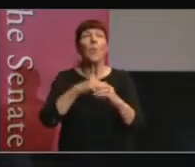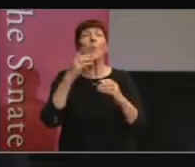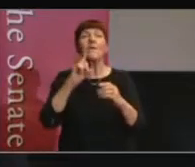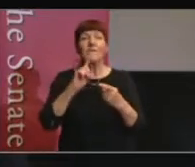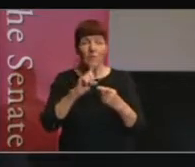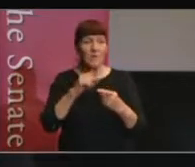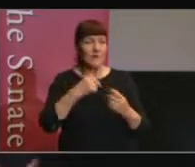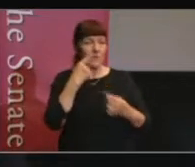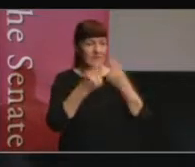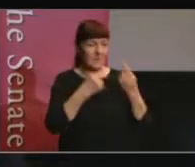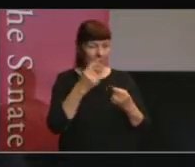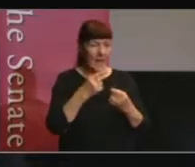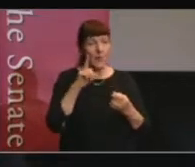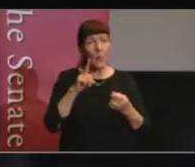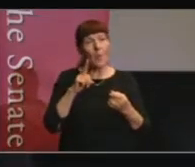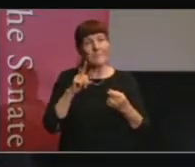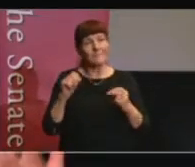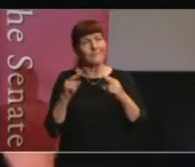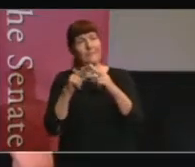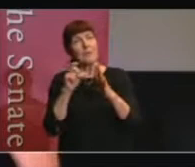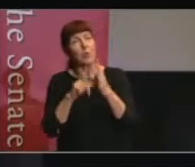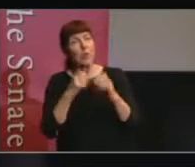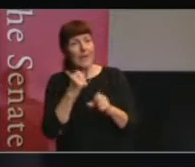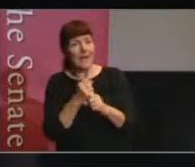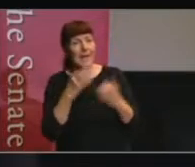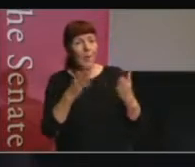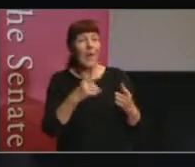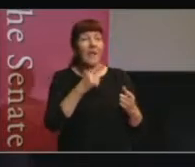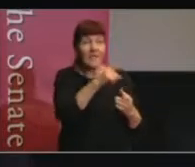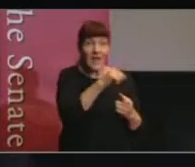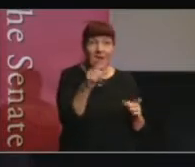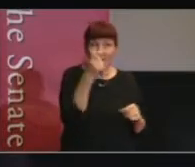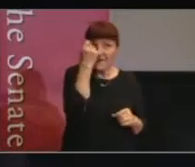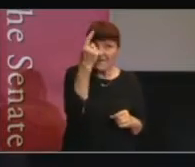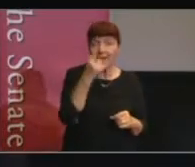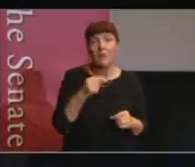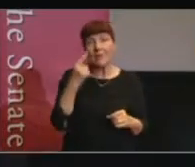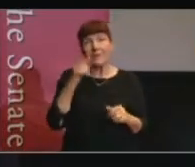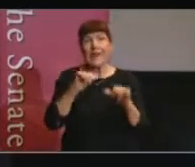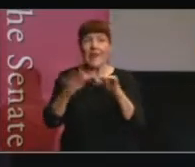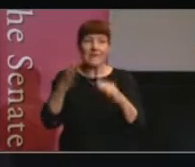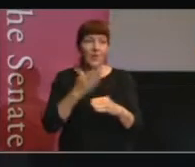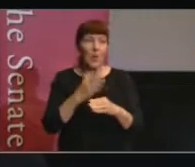institution's doing in a way that they'll understand. And we can see some excellent work coming out of this parliament on that.